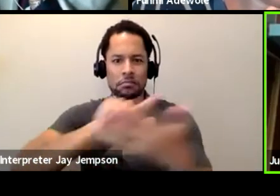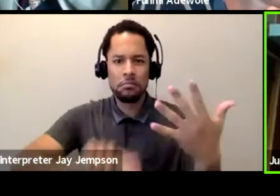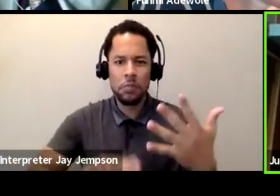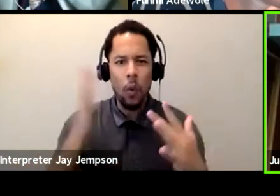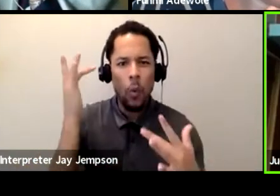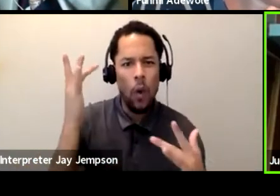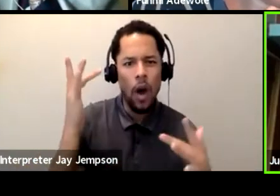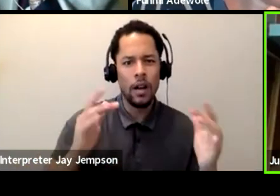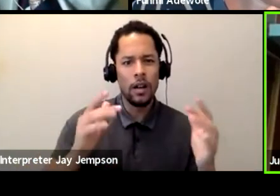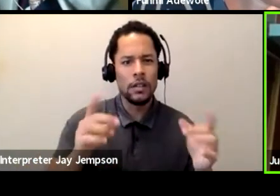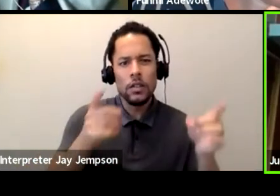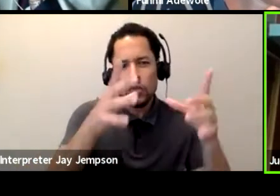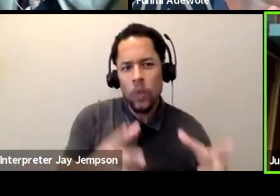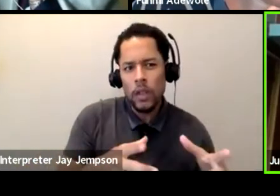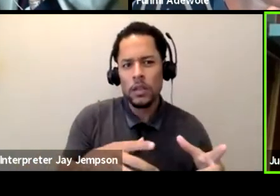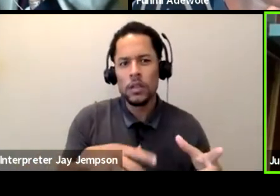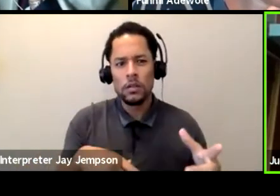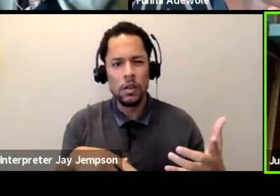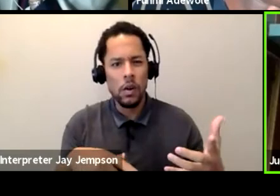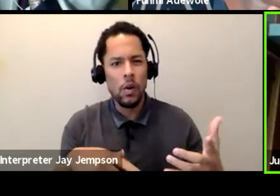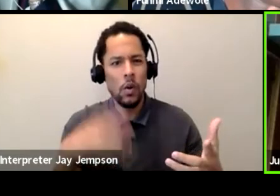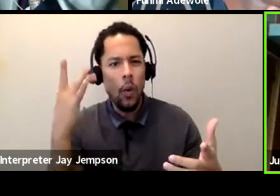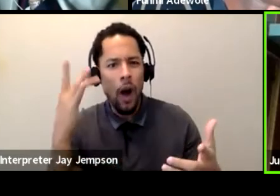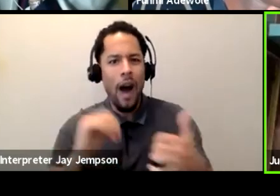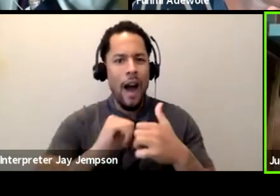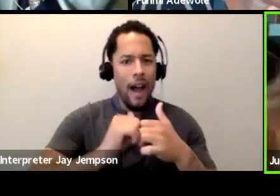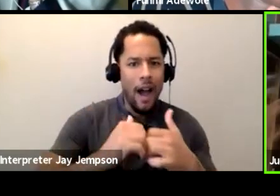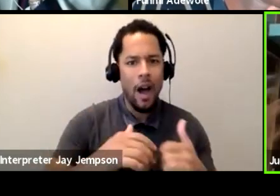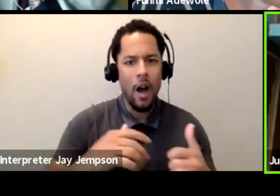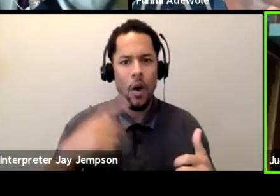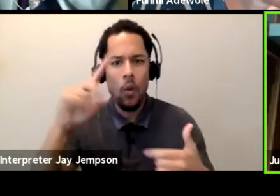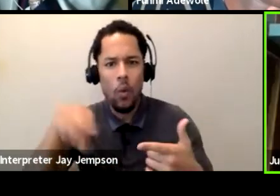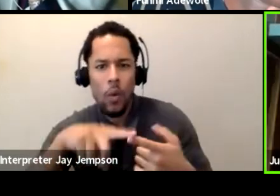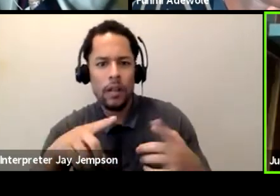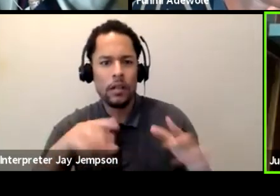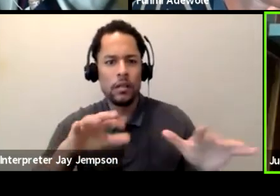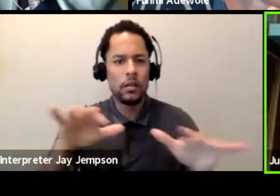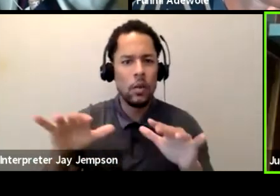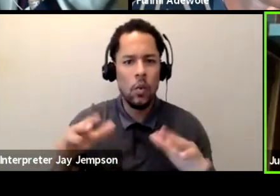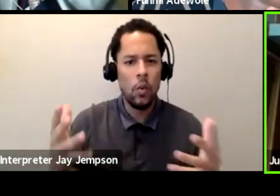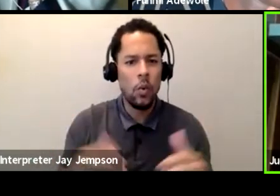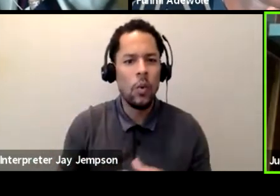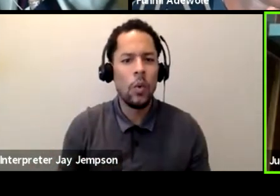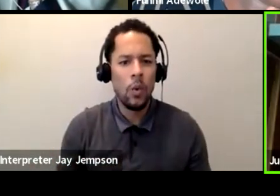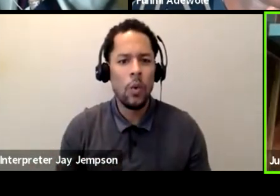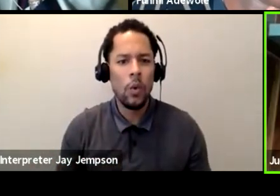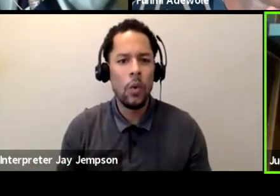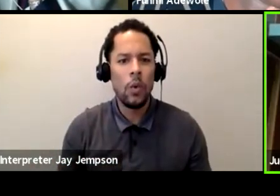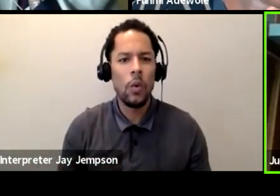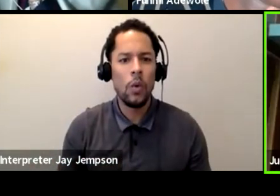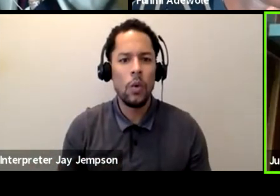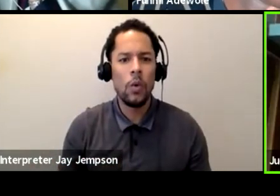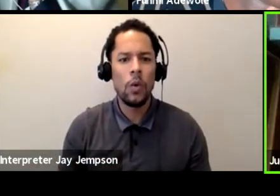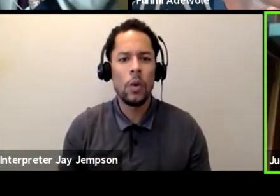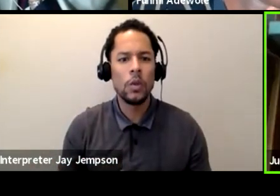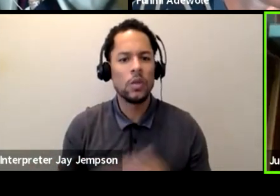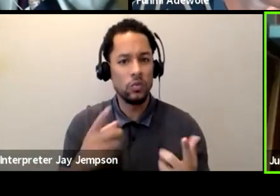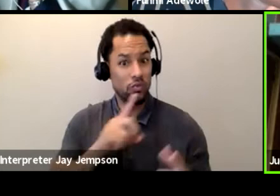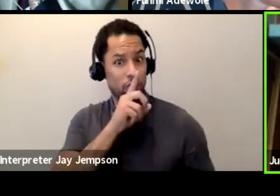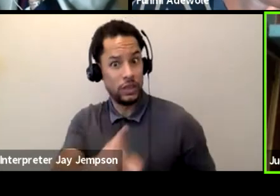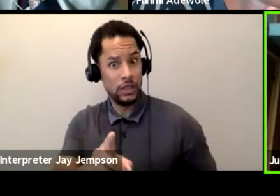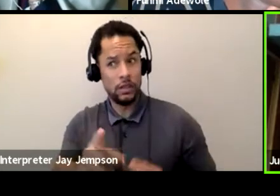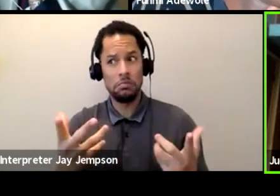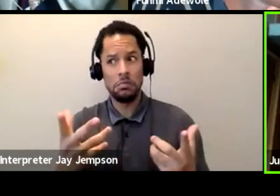represent it like this? What is the context within which it exists? What is performance? Is there anything? What is performance in itself? Is there any